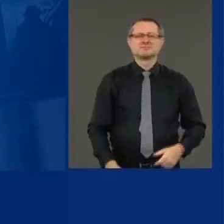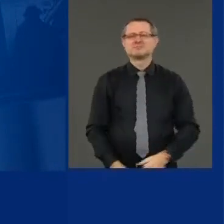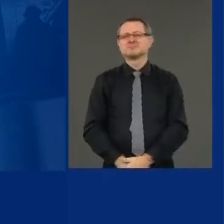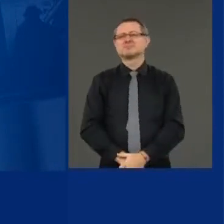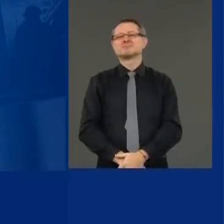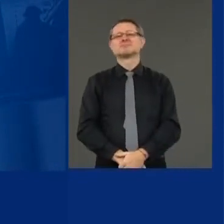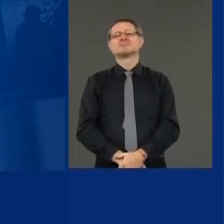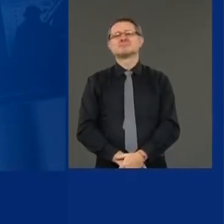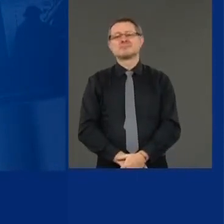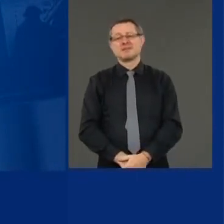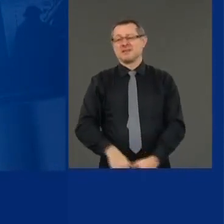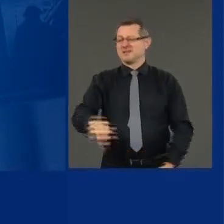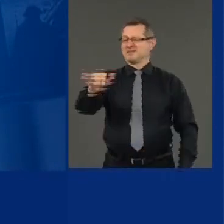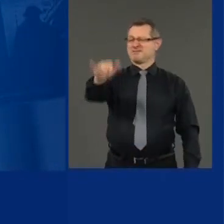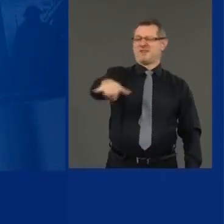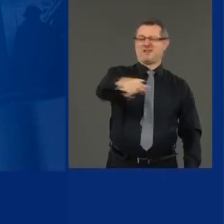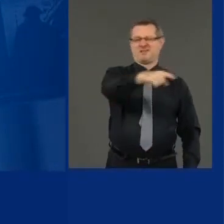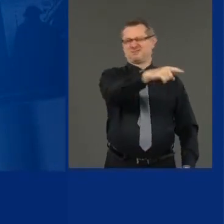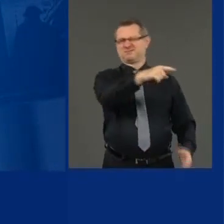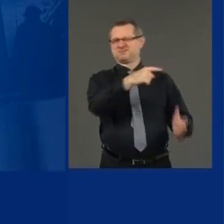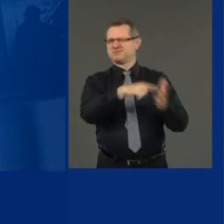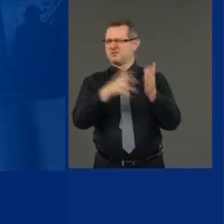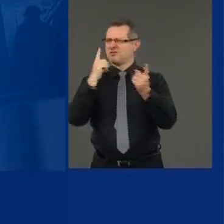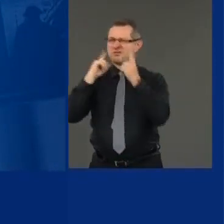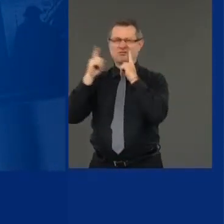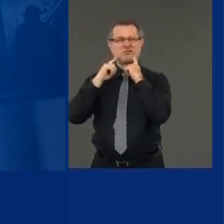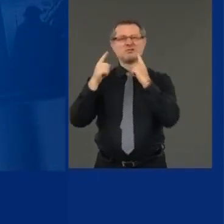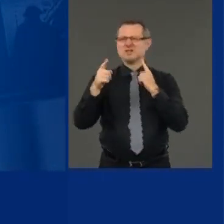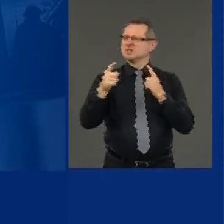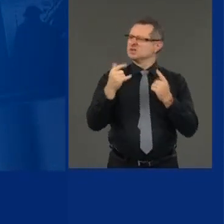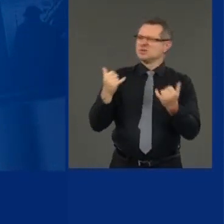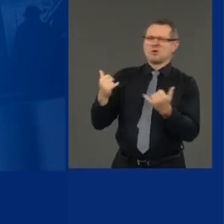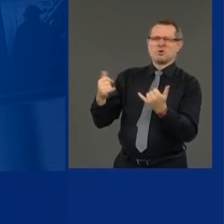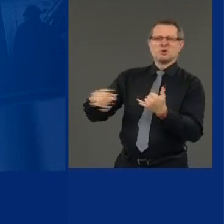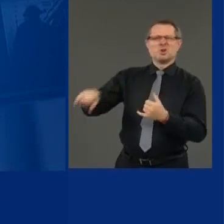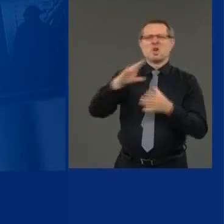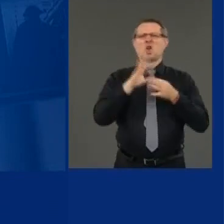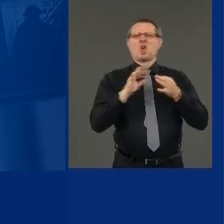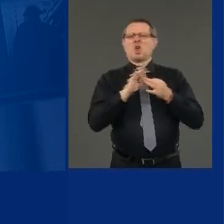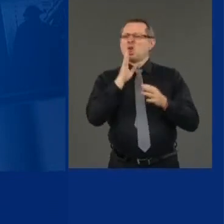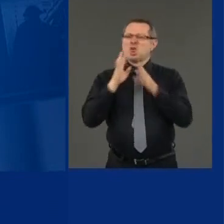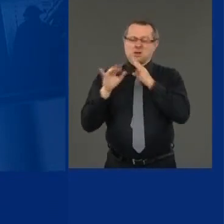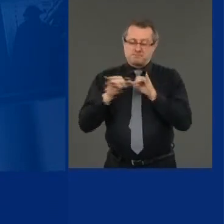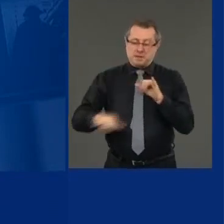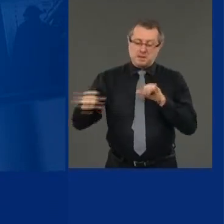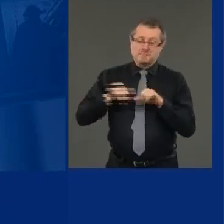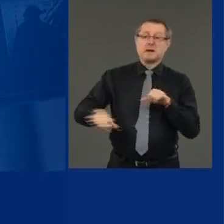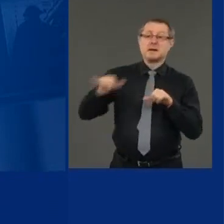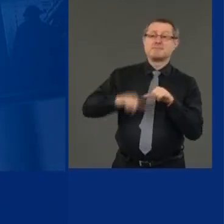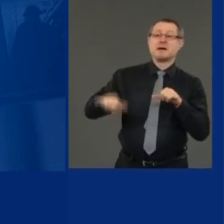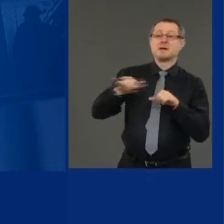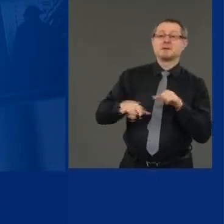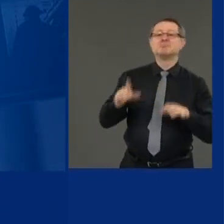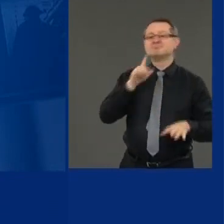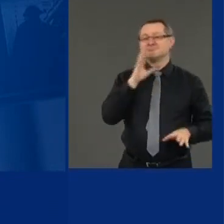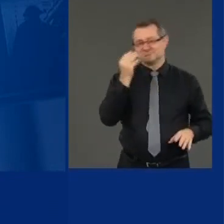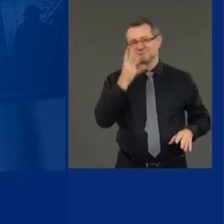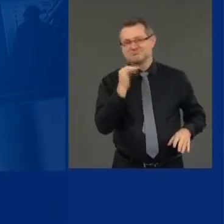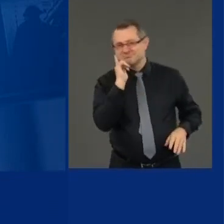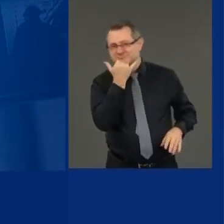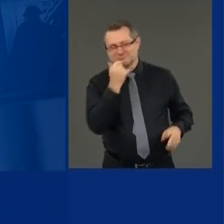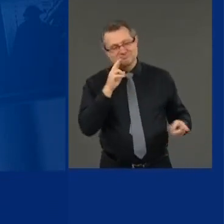That's what you hear when you talk to a lot of young people. There is a total misconception of their